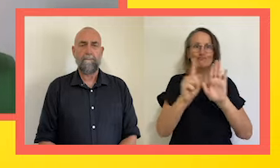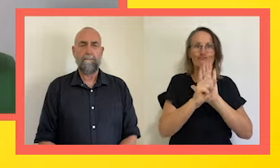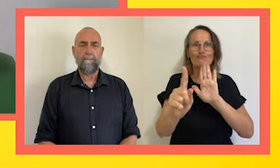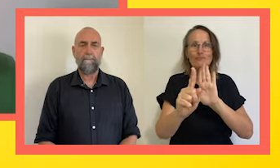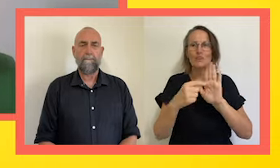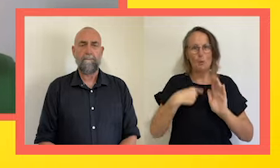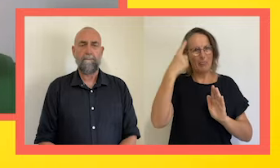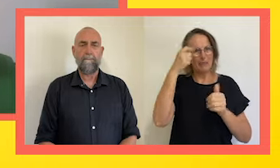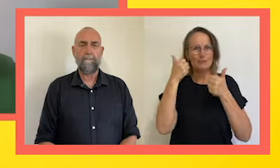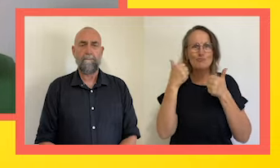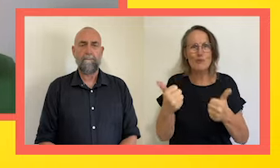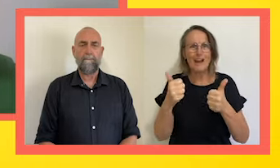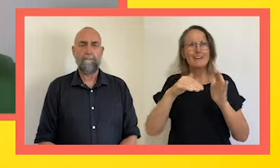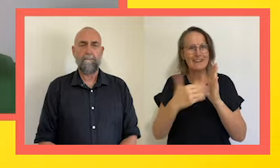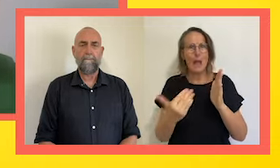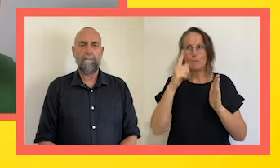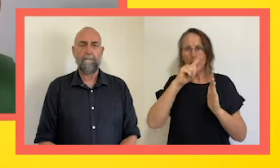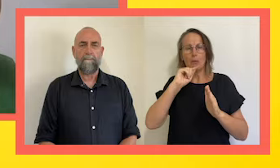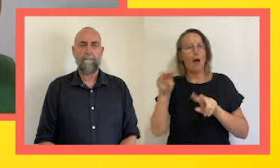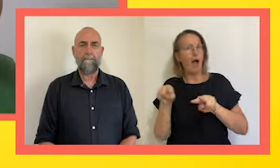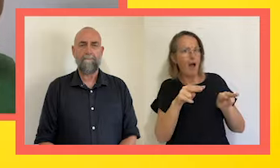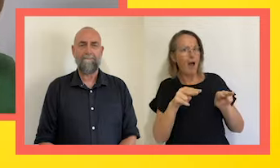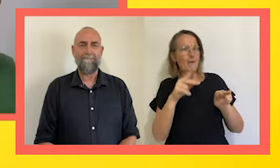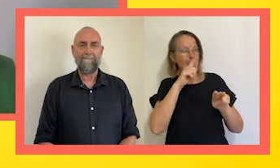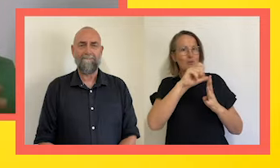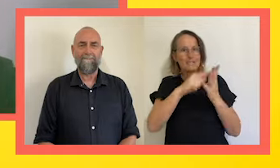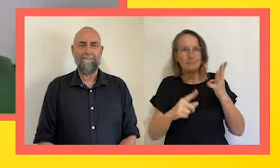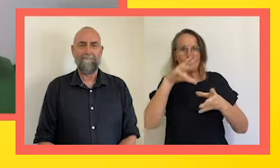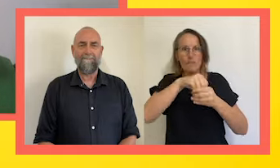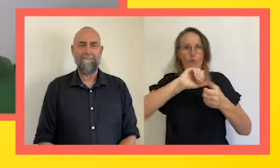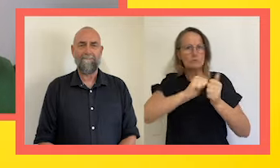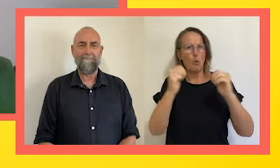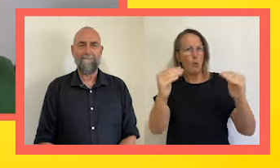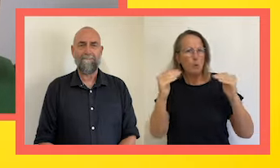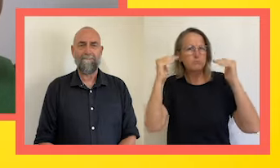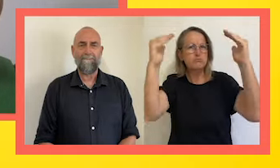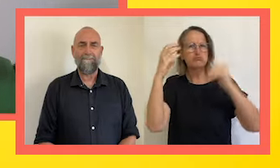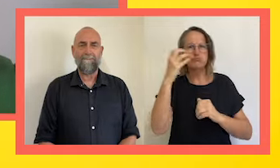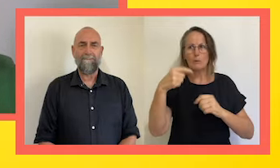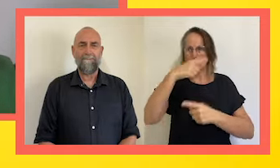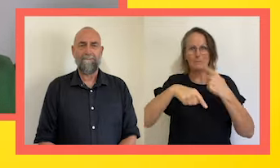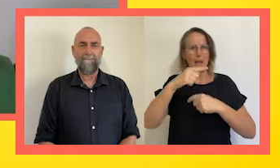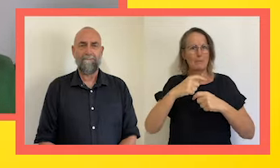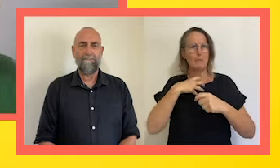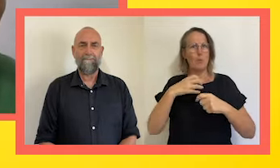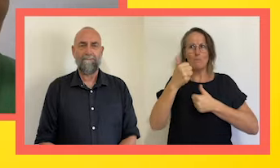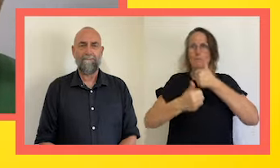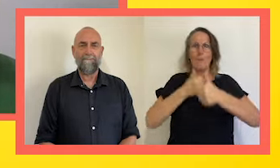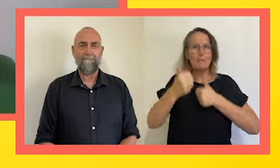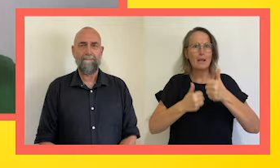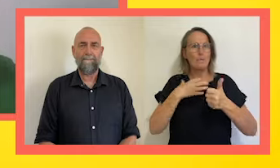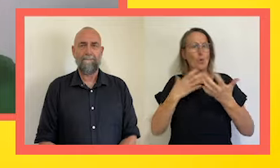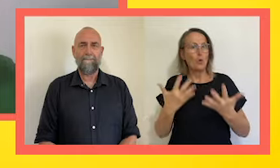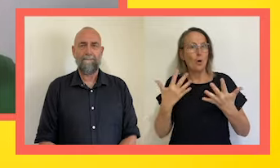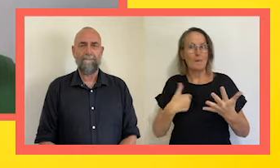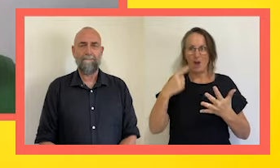it's great that we're constantly spoken about elite sport. We're getting better and better and, yeah, I think the